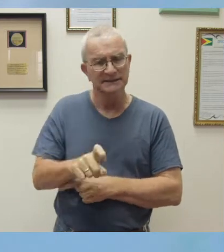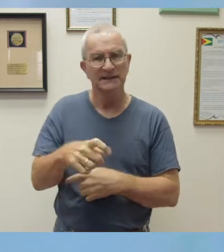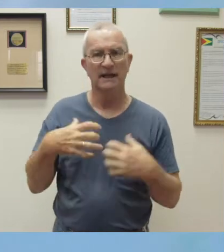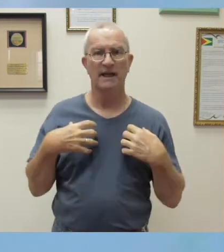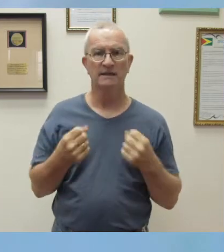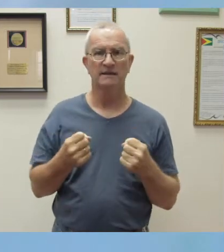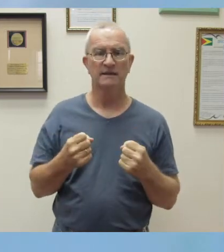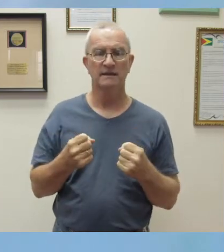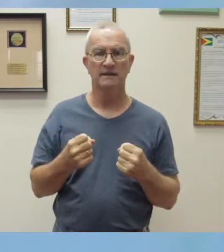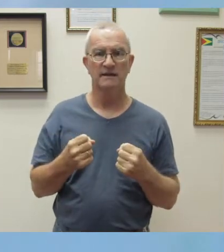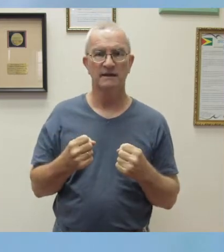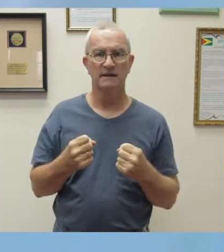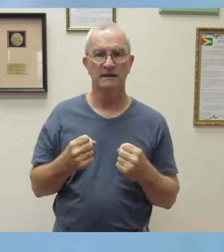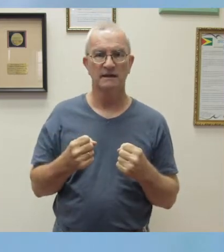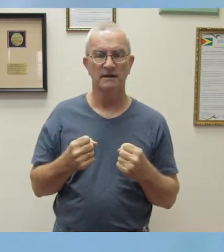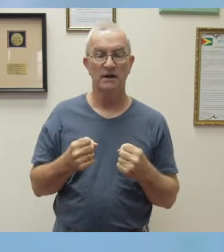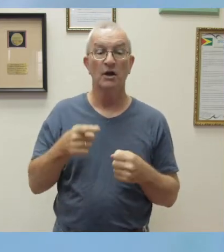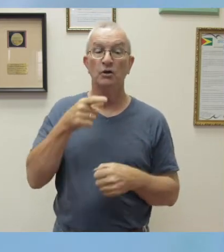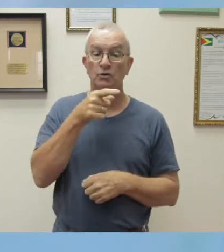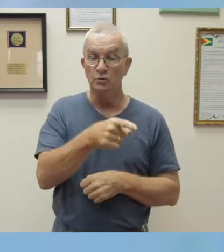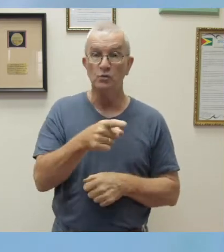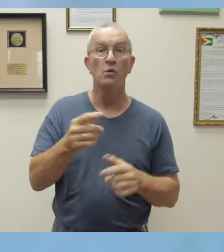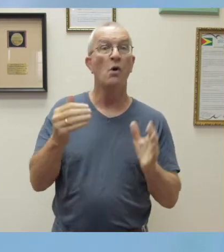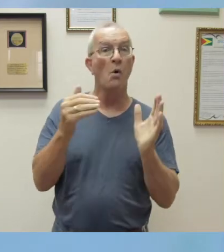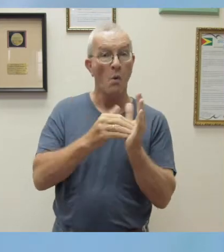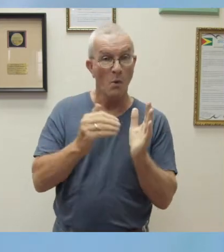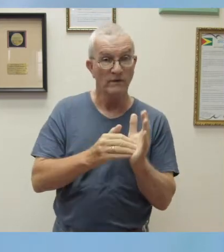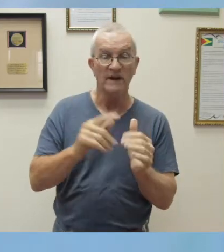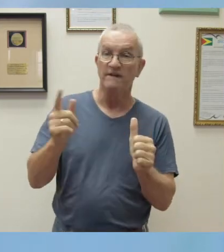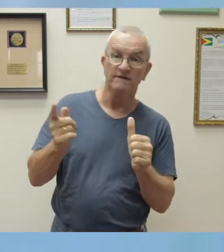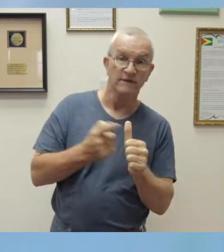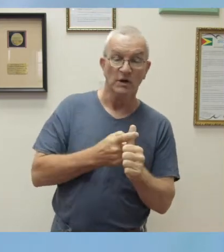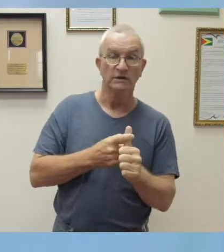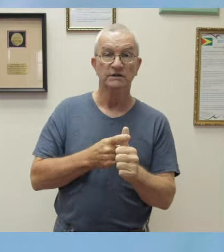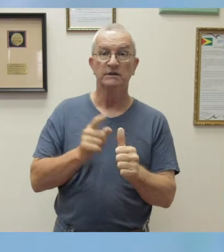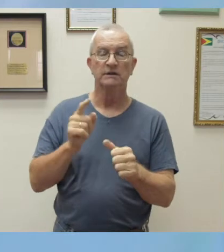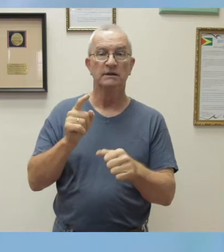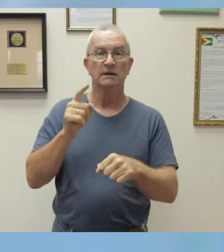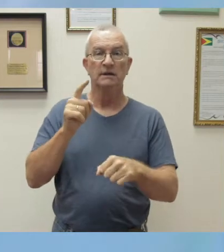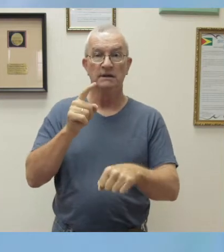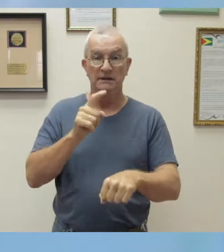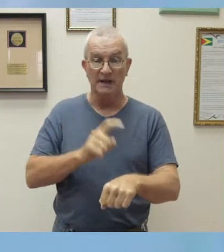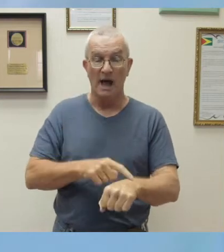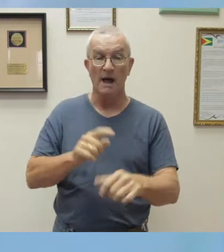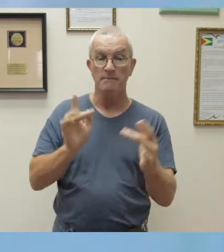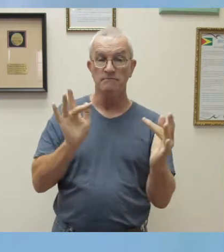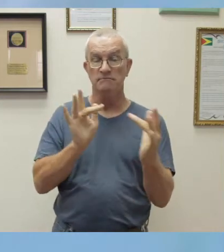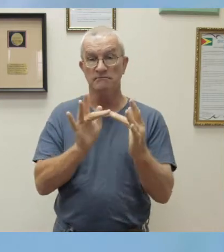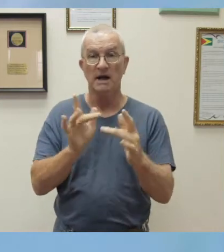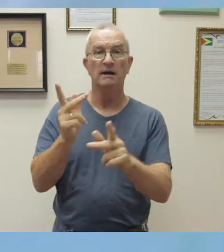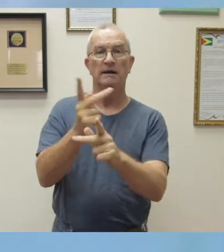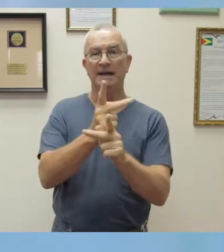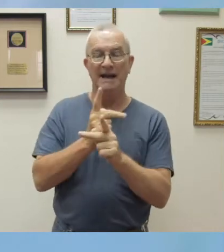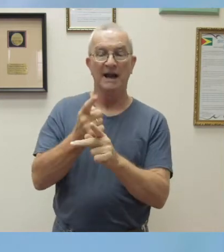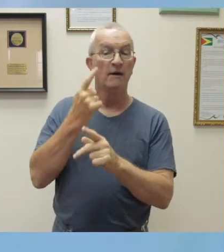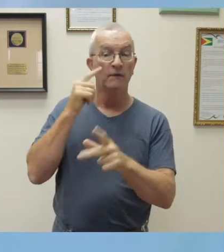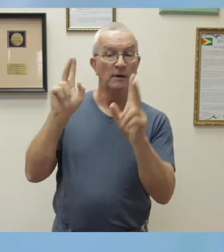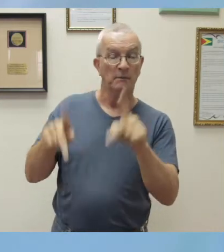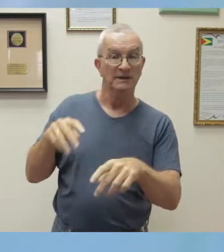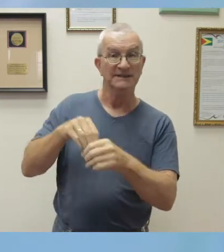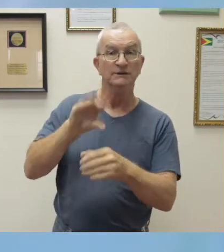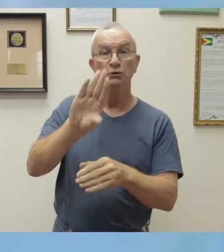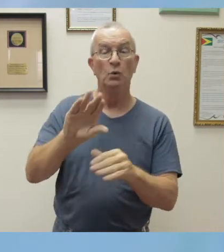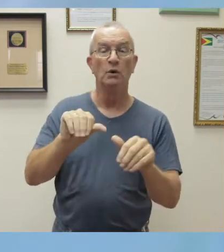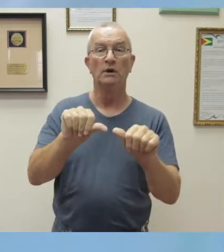the first and only point of care in your communities. This is the